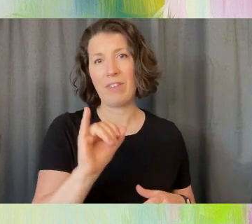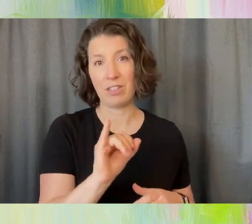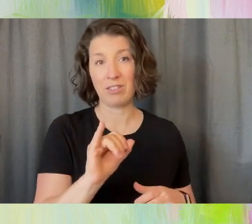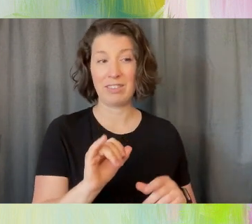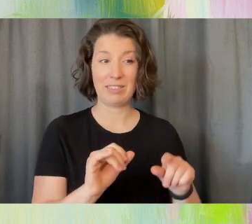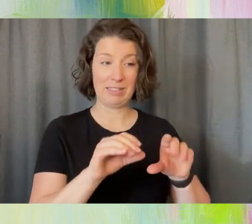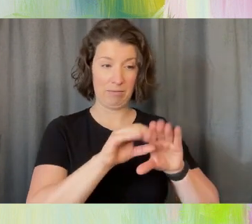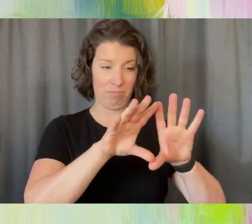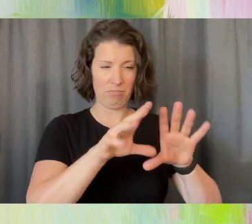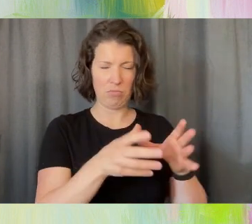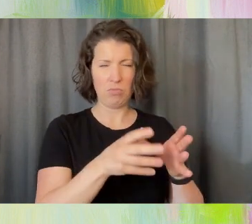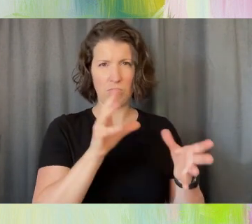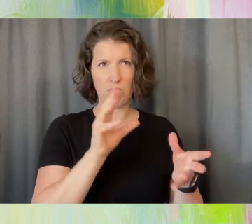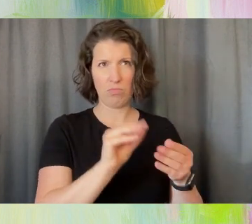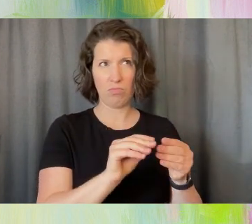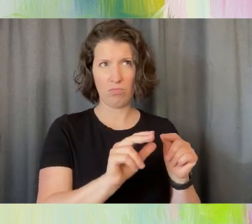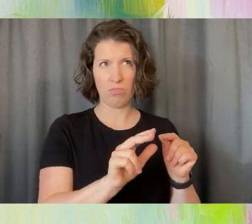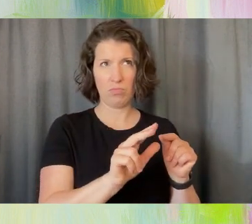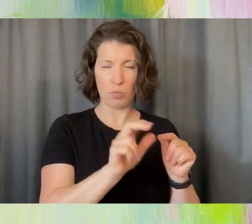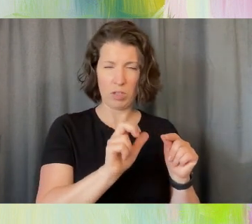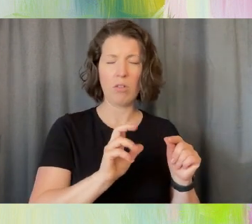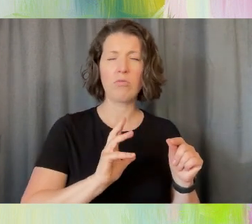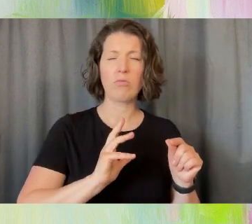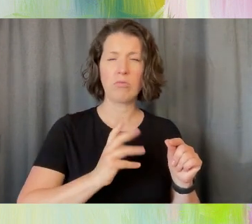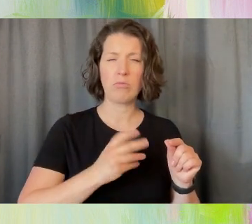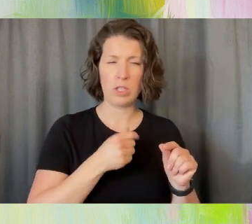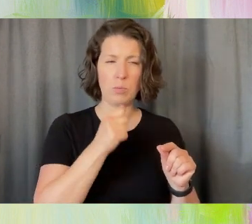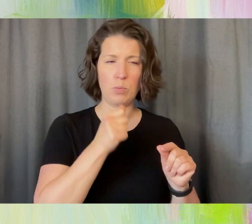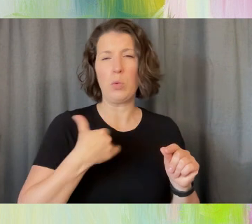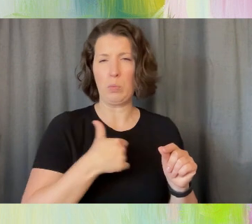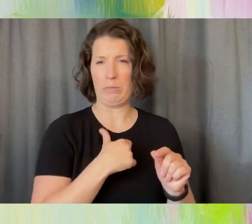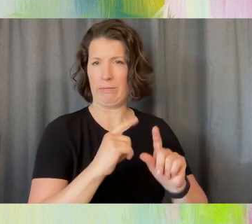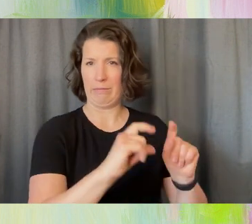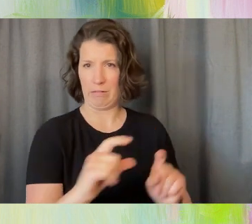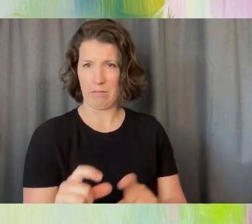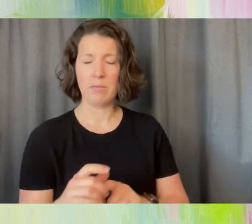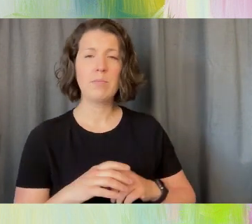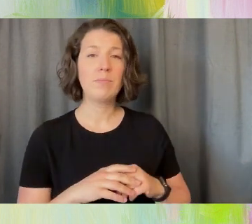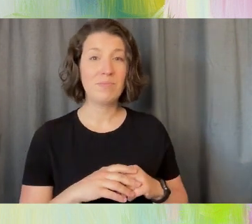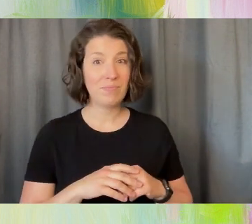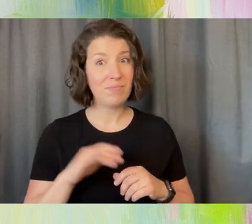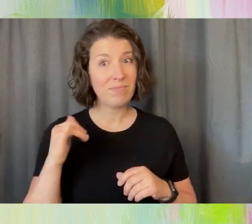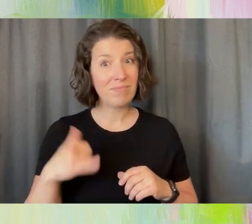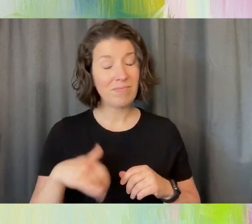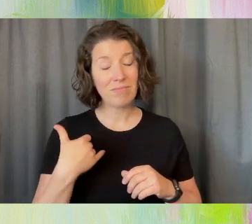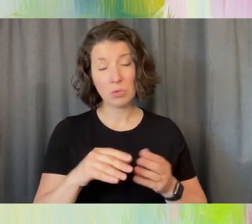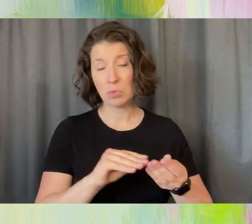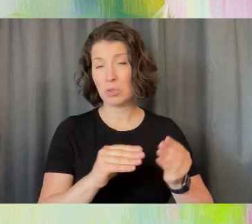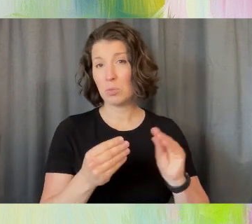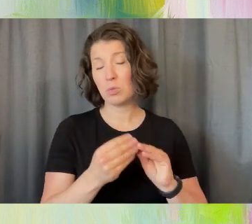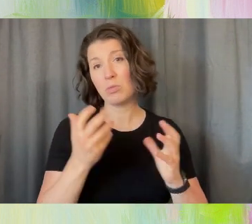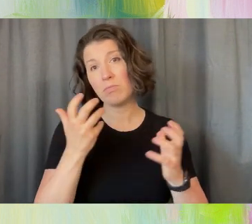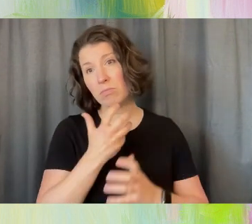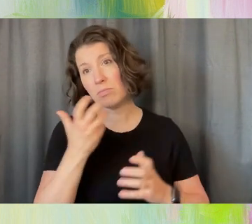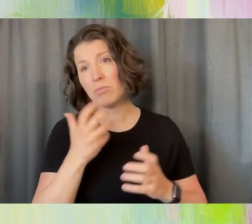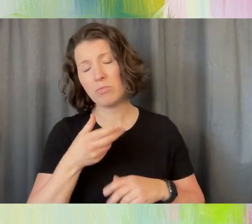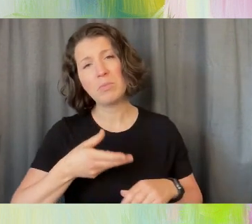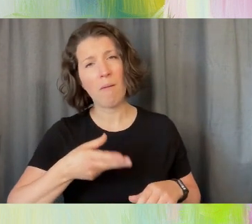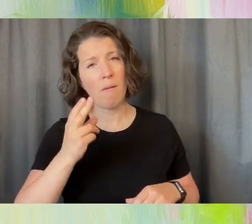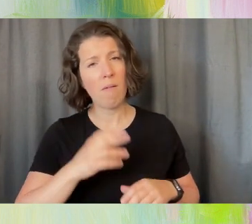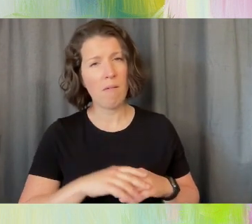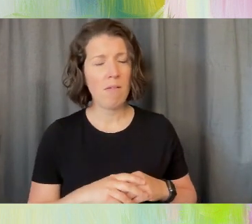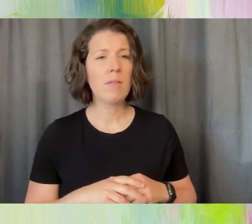trans women that we tested. So that's staggering. So That's really high. So